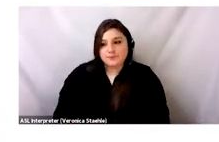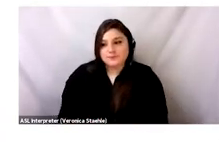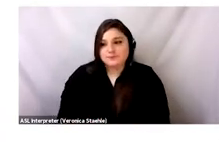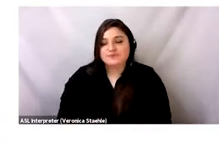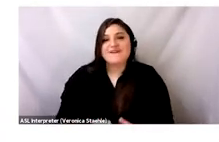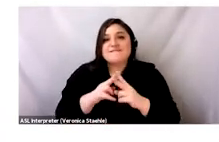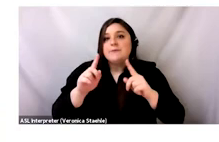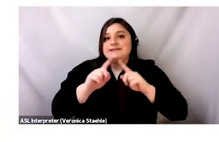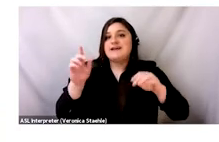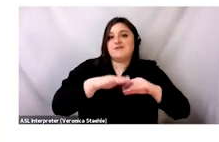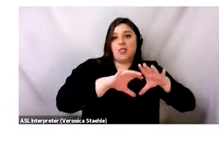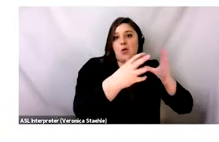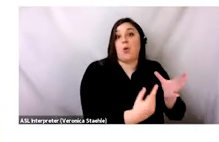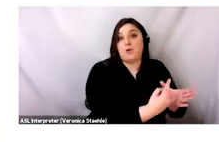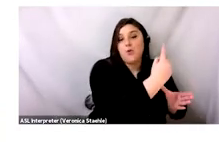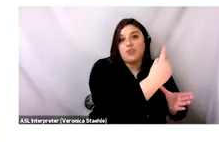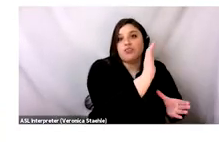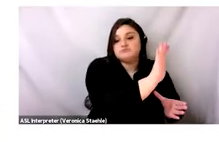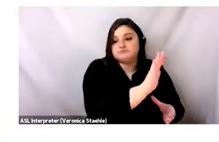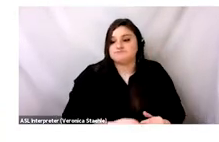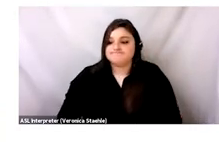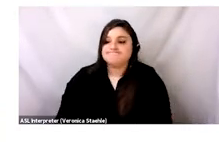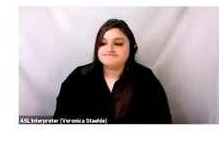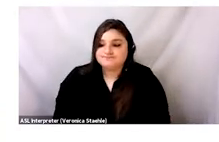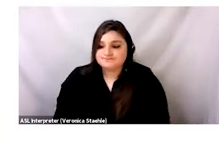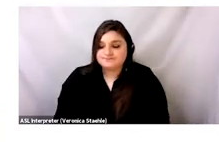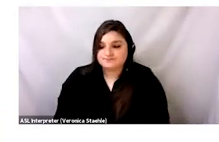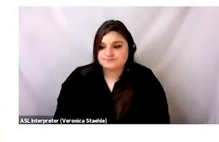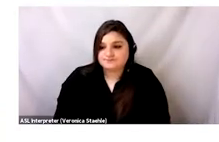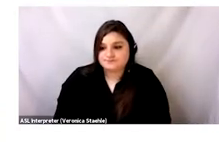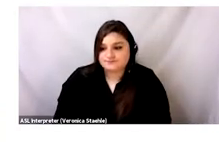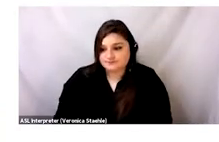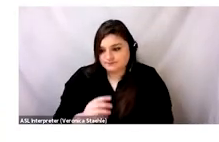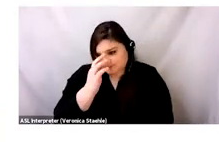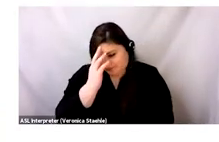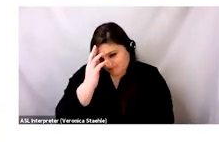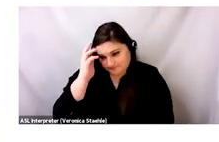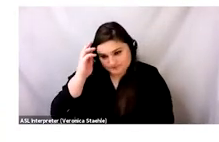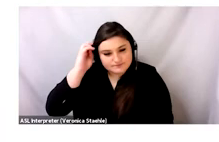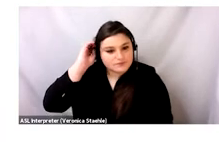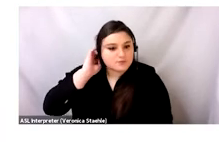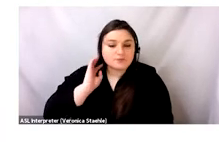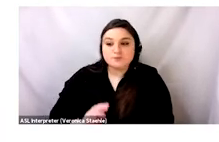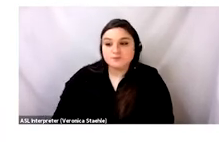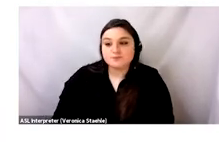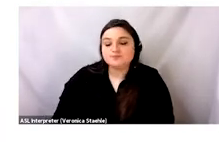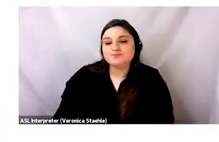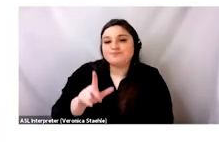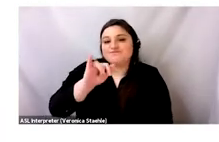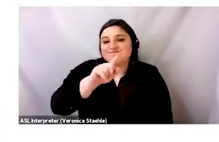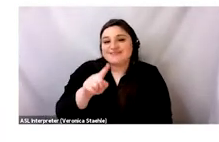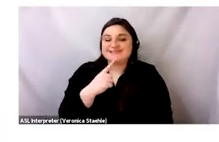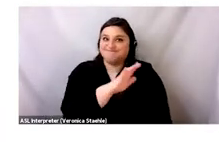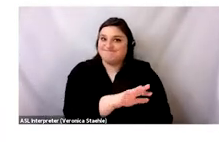to clothing and how the global north relates to clothing. I think, you know, what they shared is so important, right, because this is